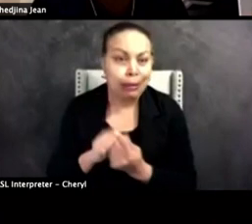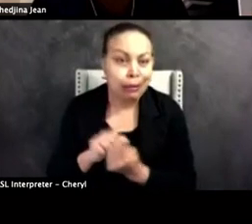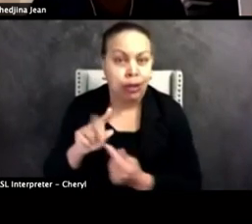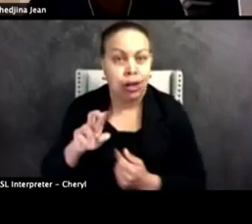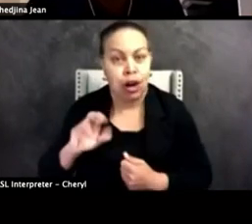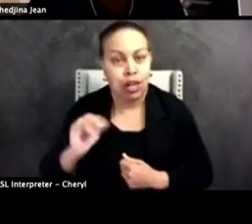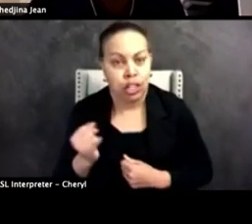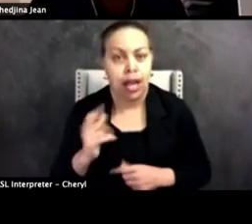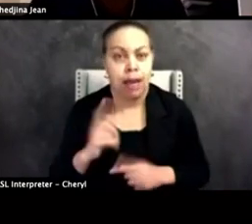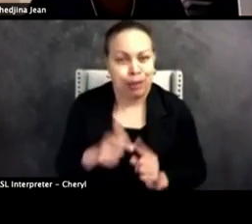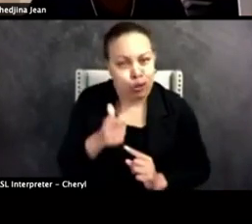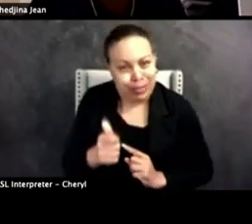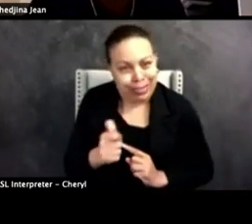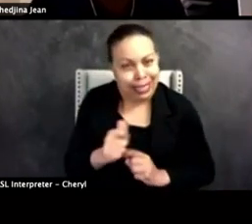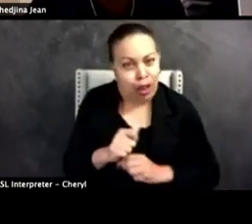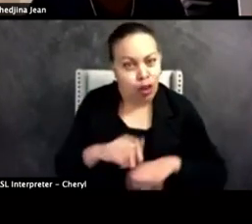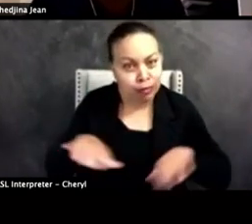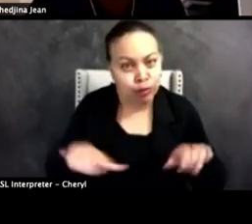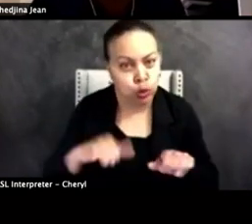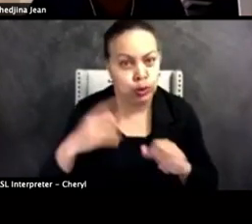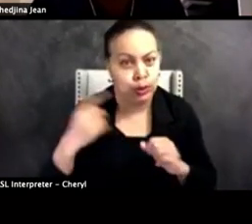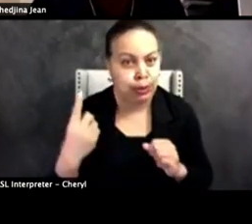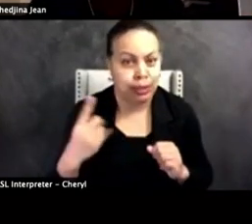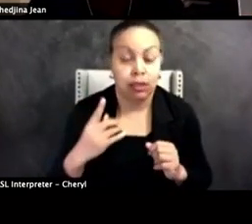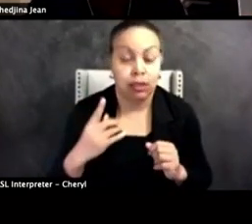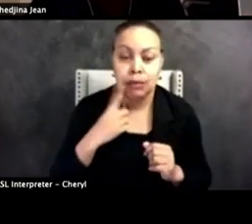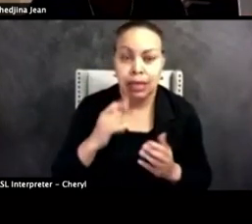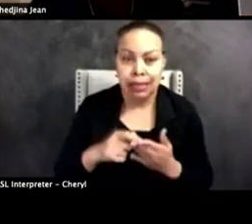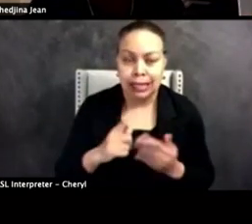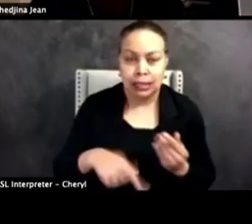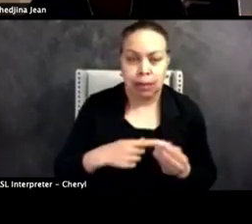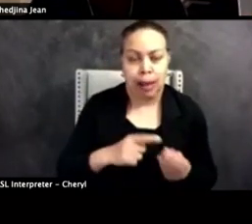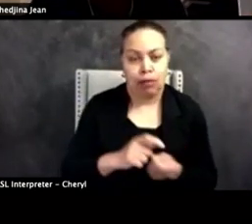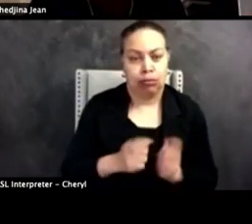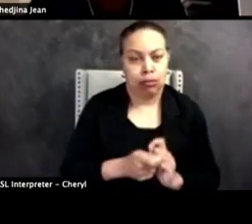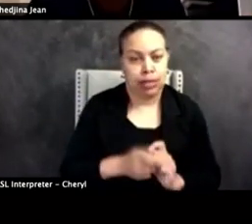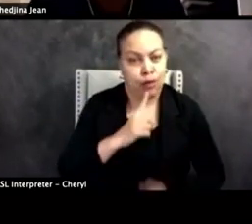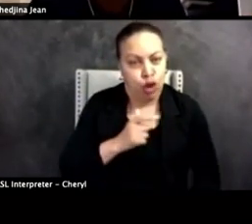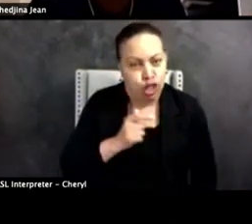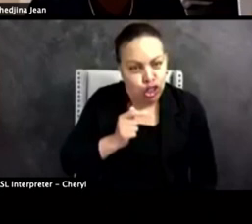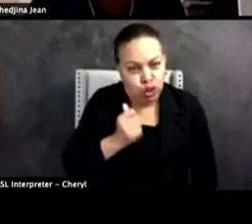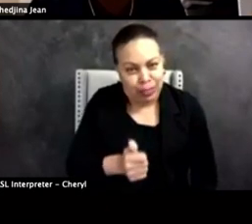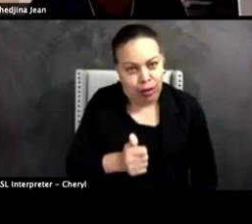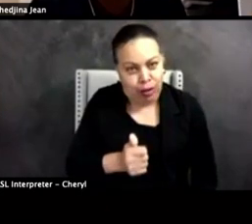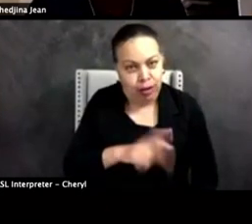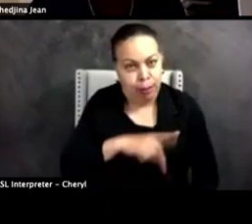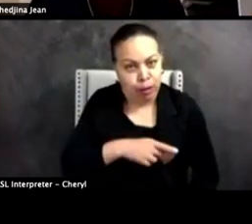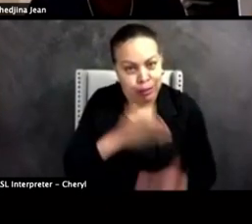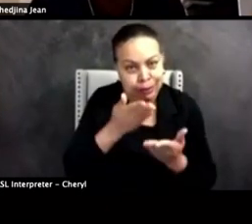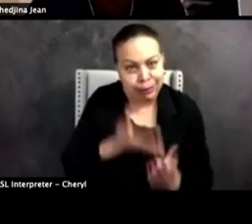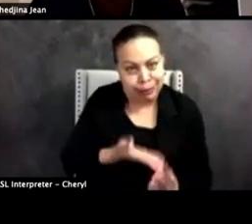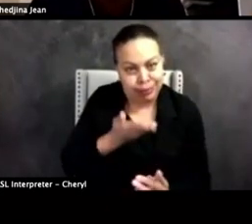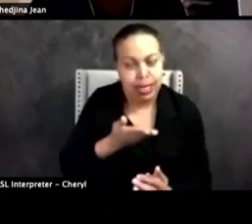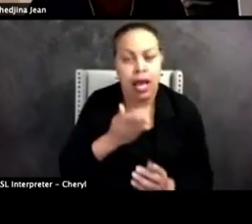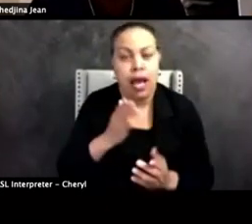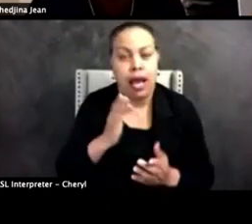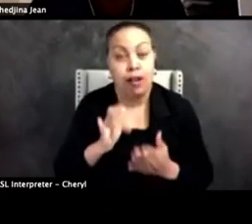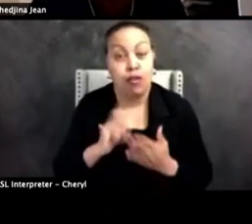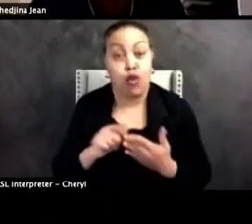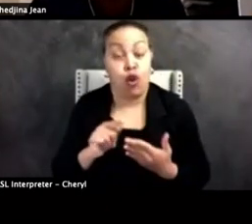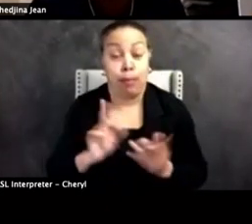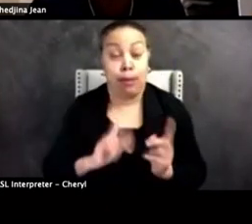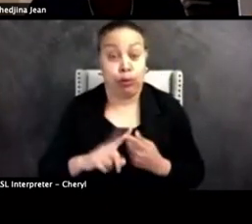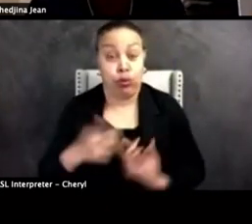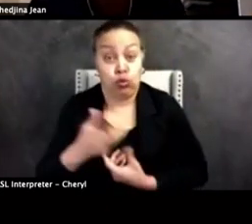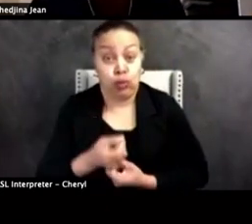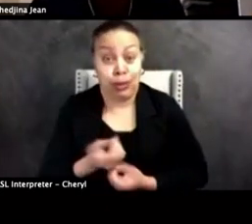that this is about transformation for you, and that regaining the public trust requires that you do some individual